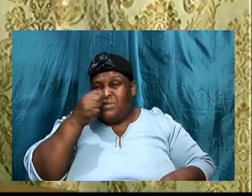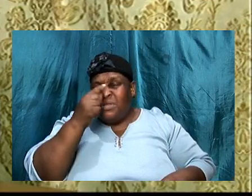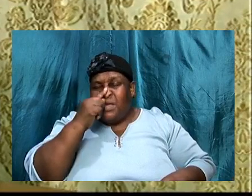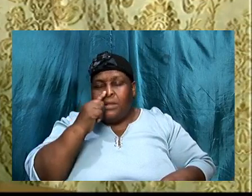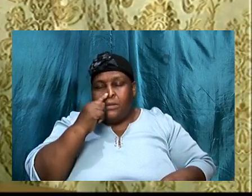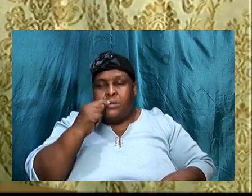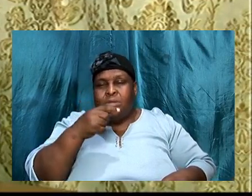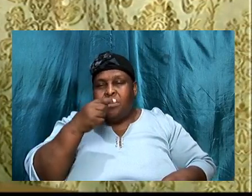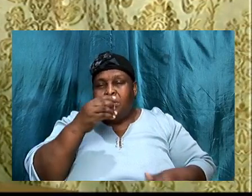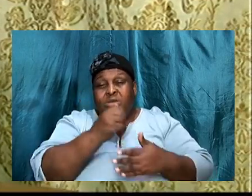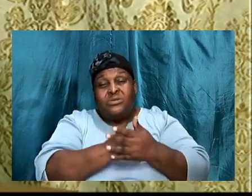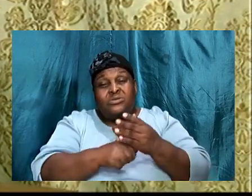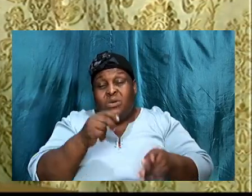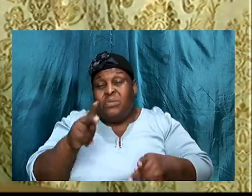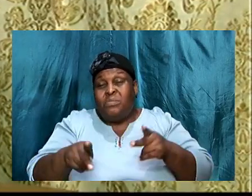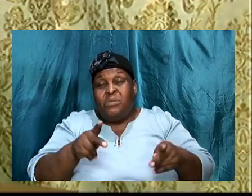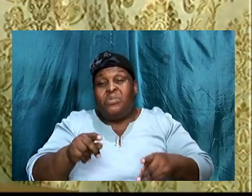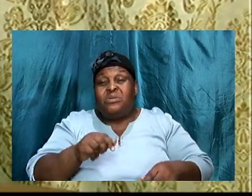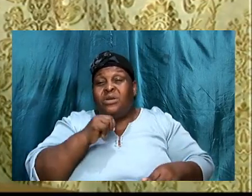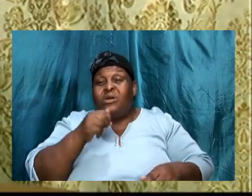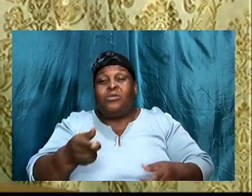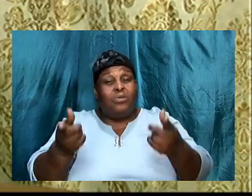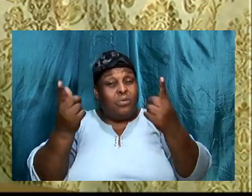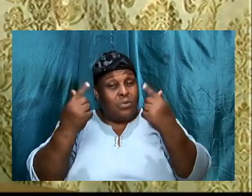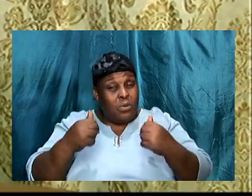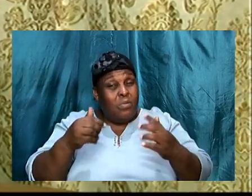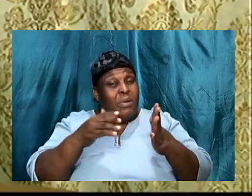his thoughts, towards them, remain the same.